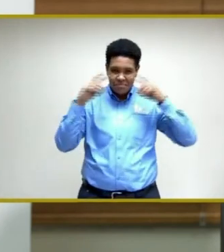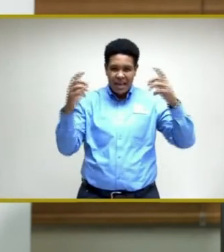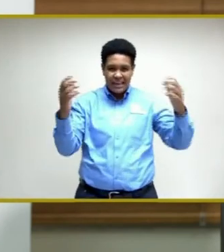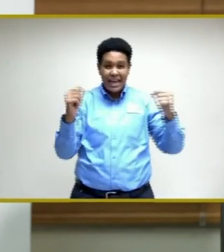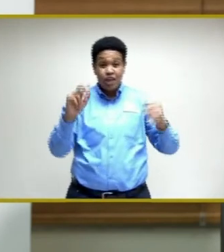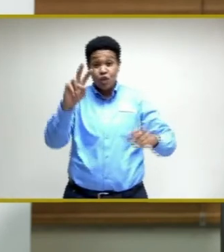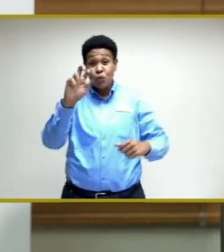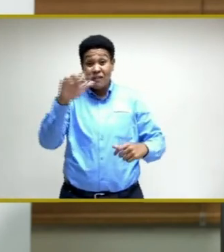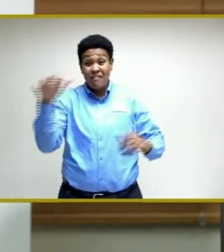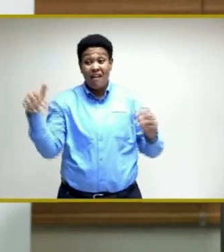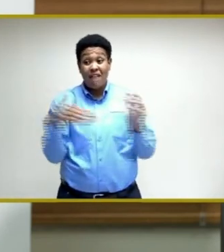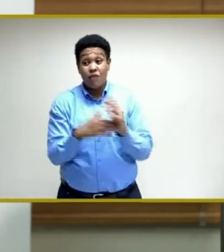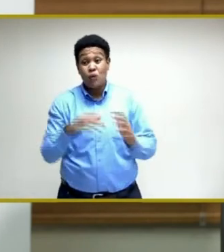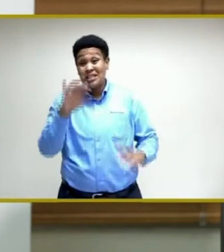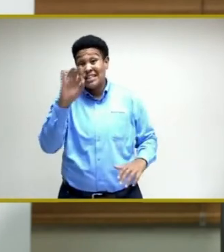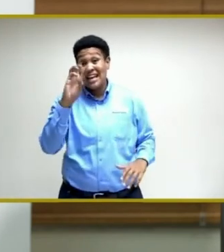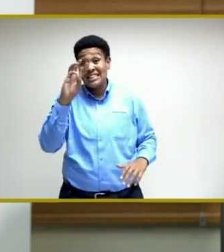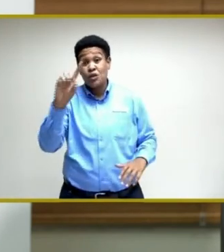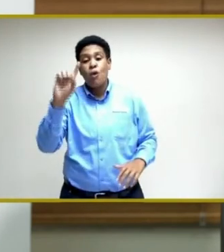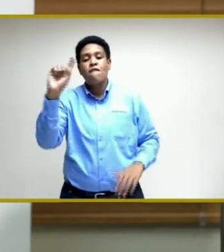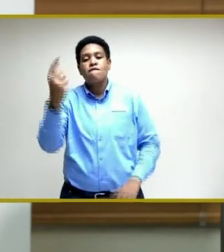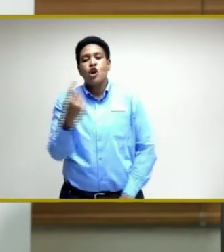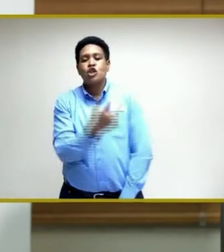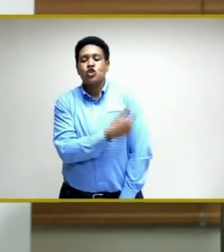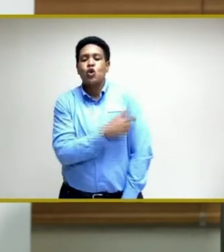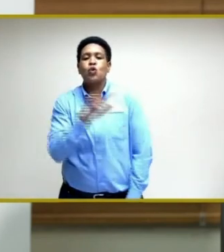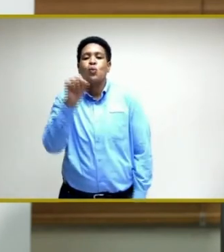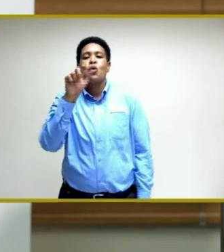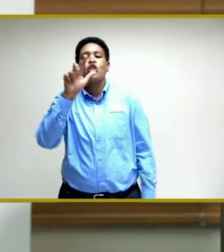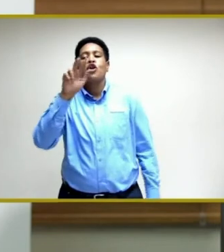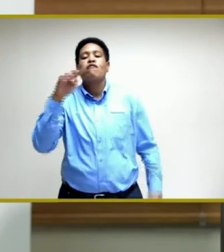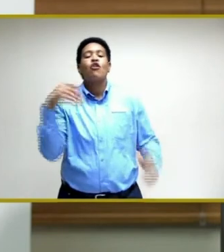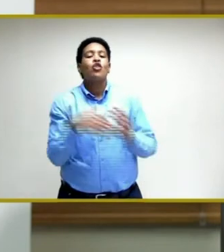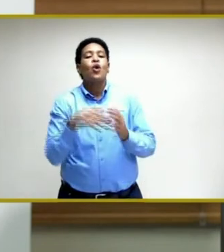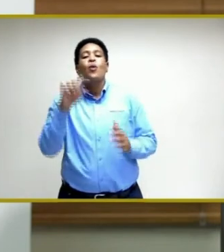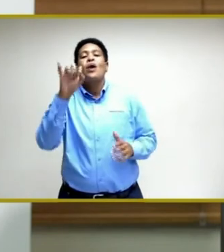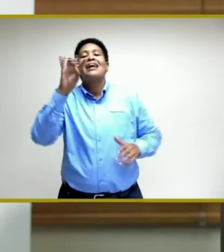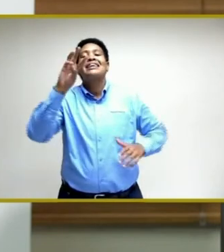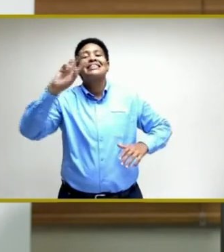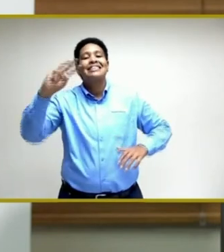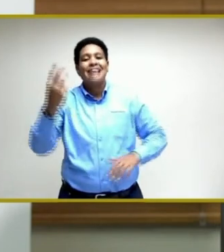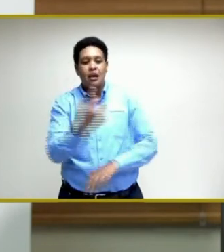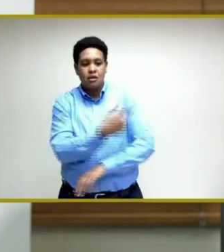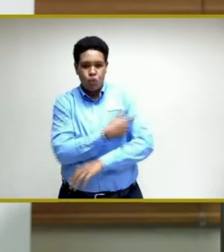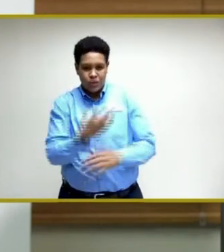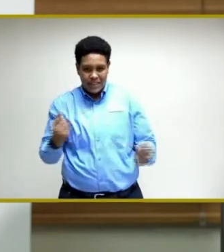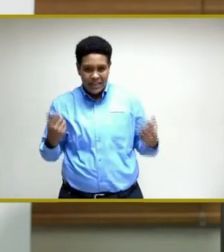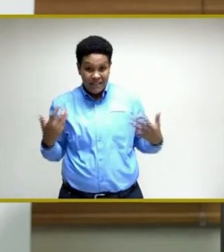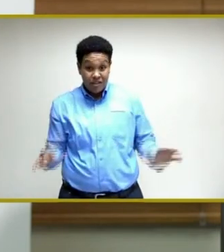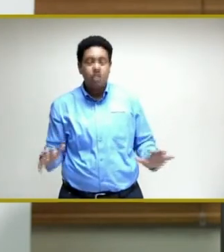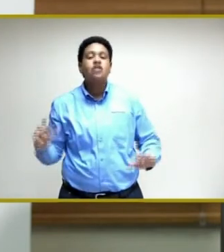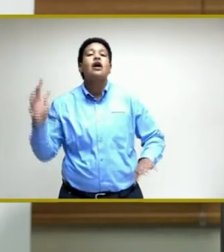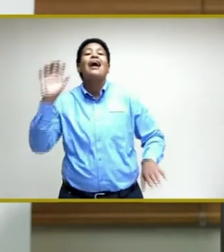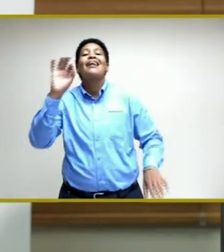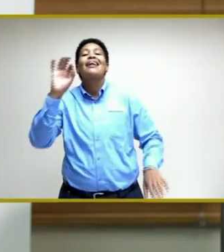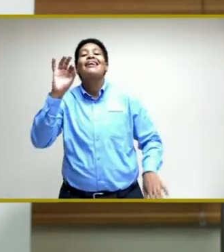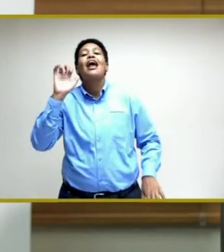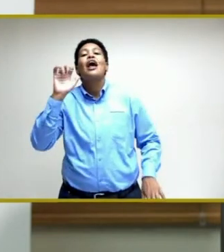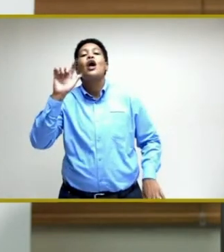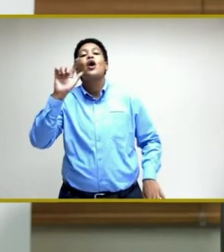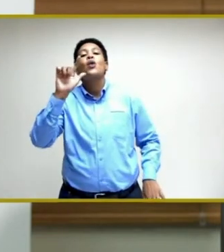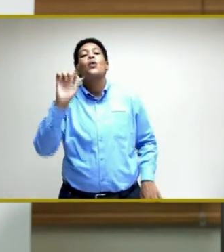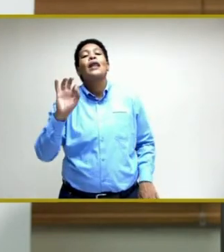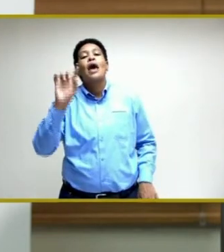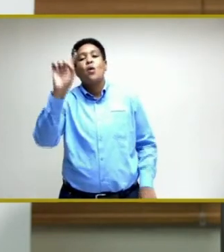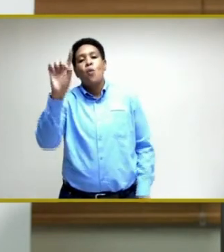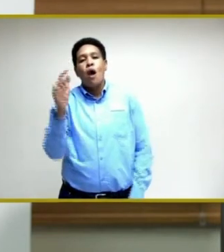255,961 first dose, 134,186 second dose, and 929 single doses.